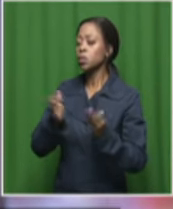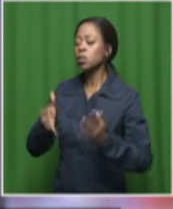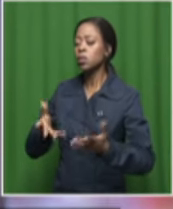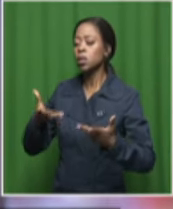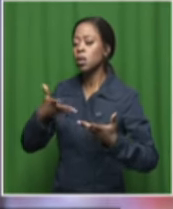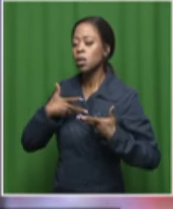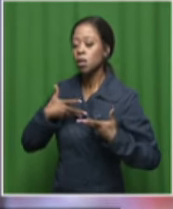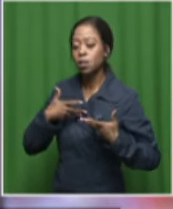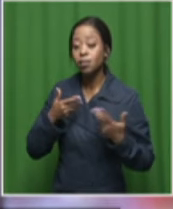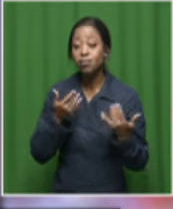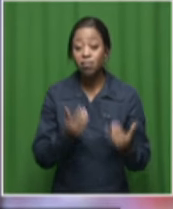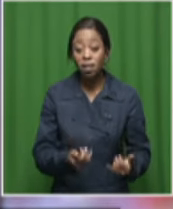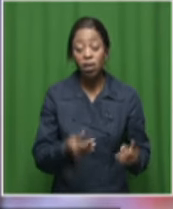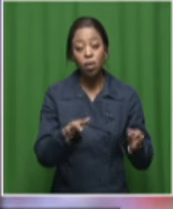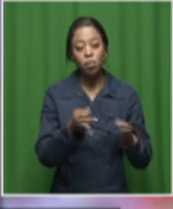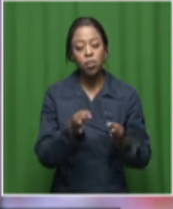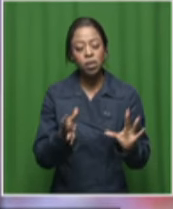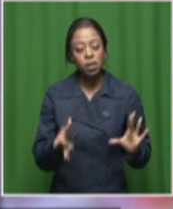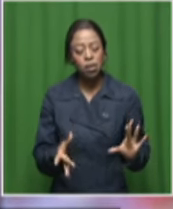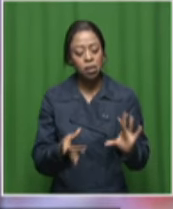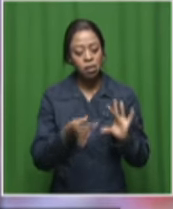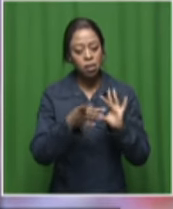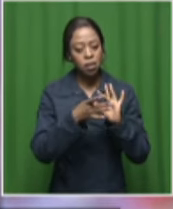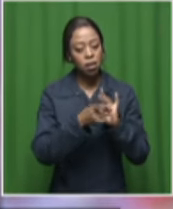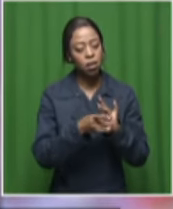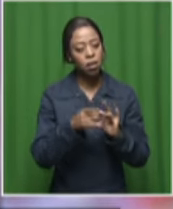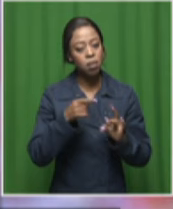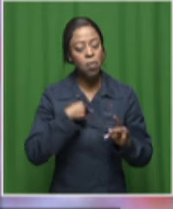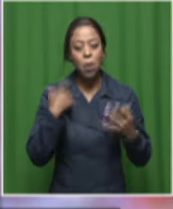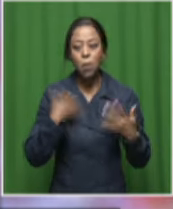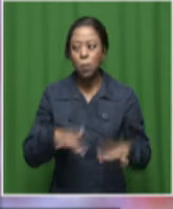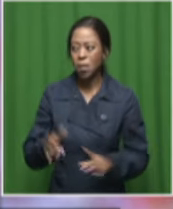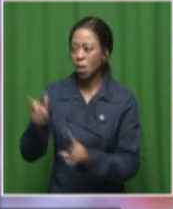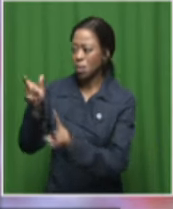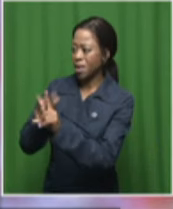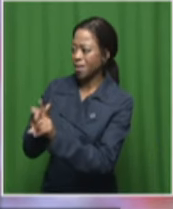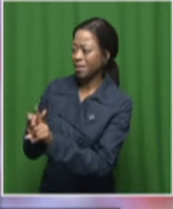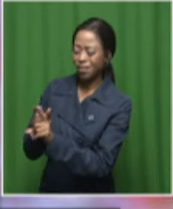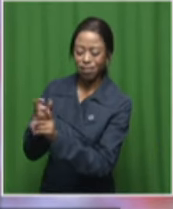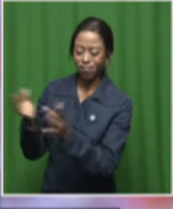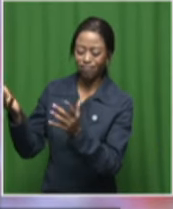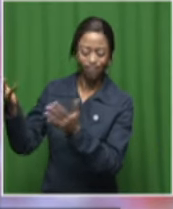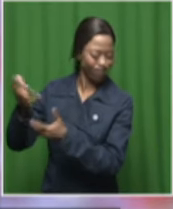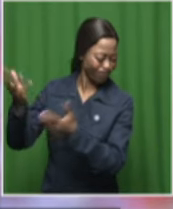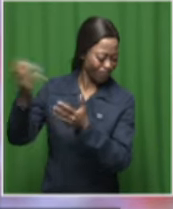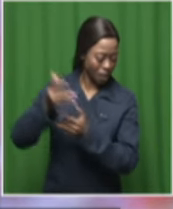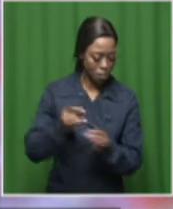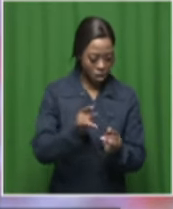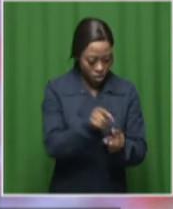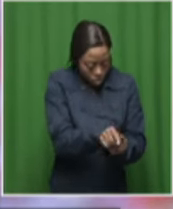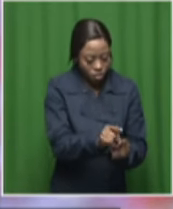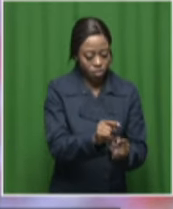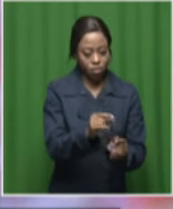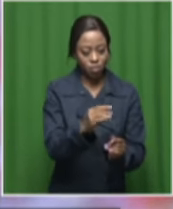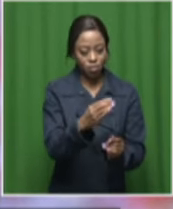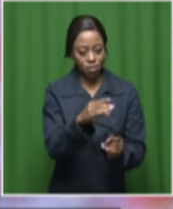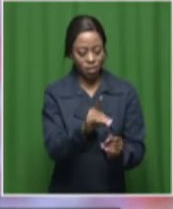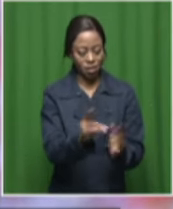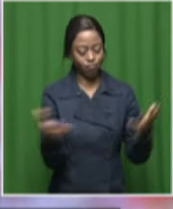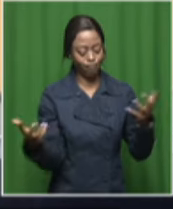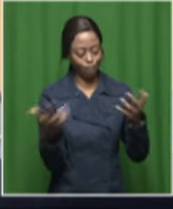And that music spoke to me in a way that I feel like no person or no other thing has ever spoke to me before.